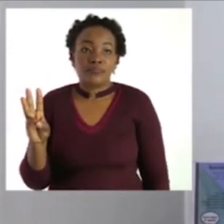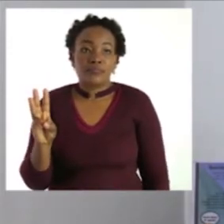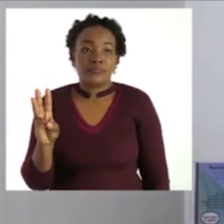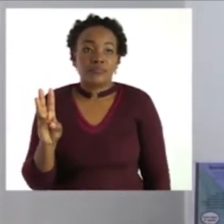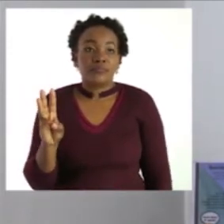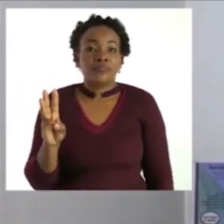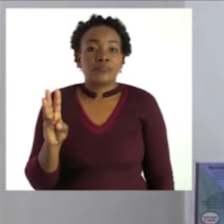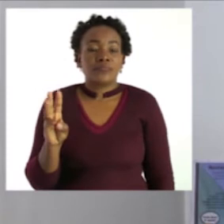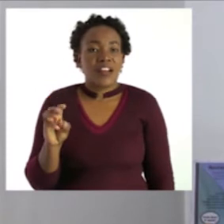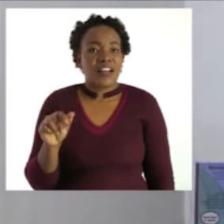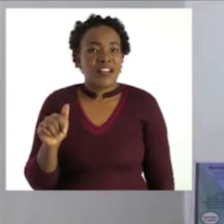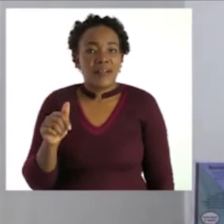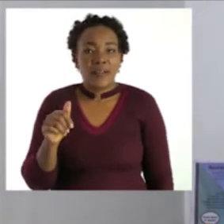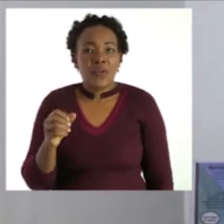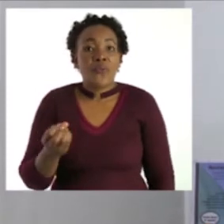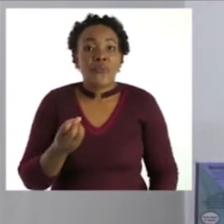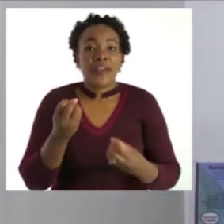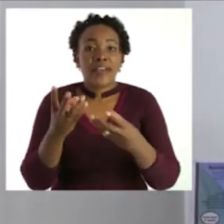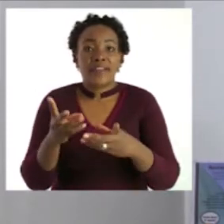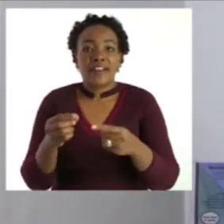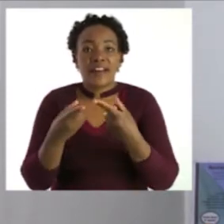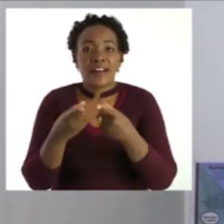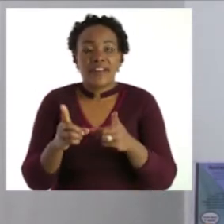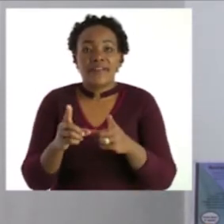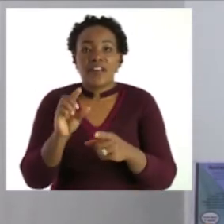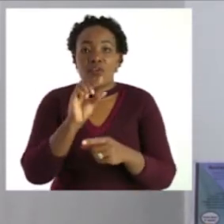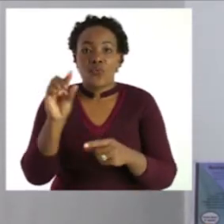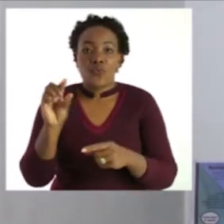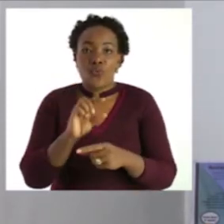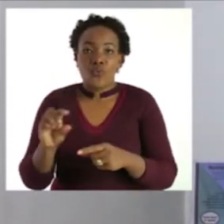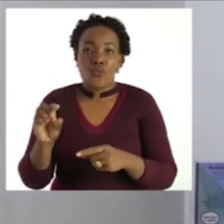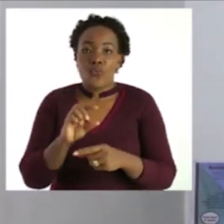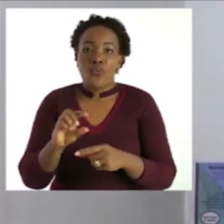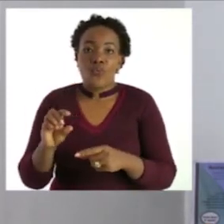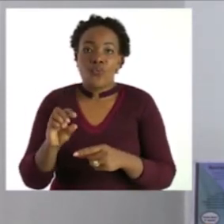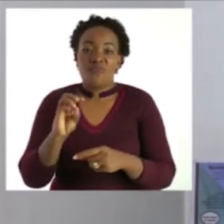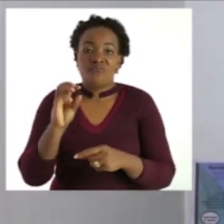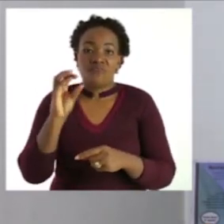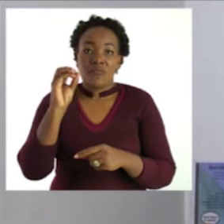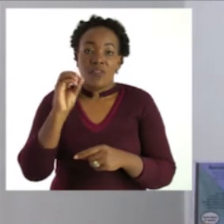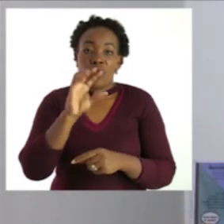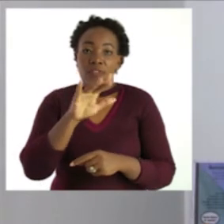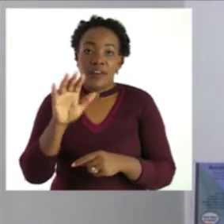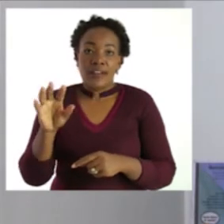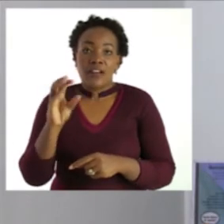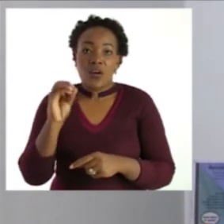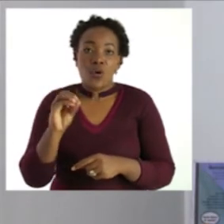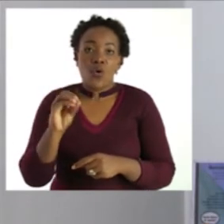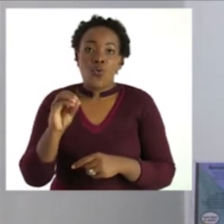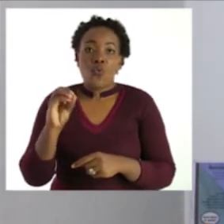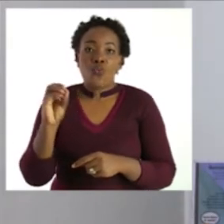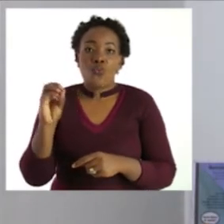and we are given different words with the o sound we have blow